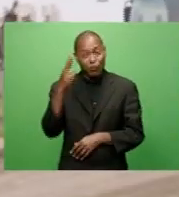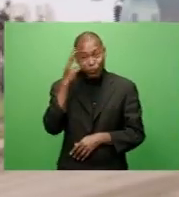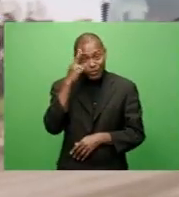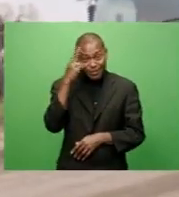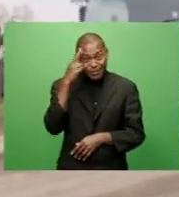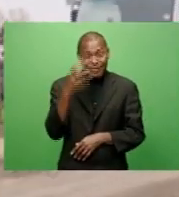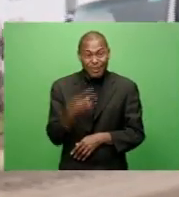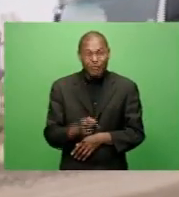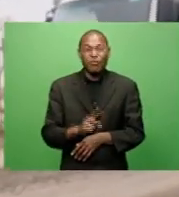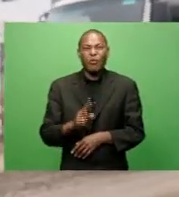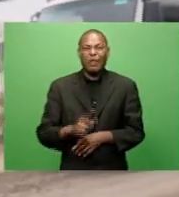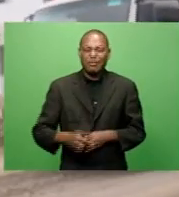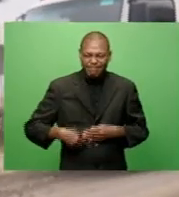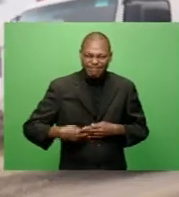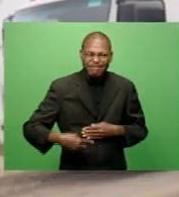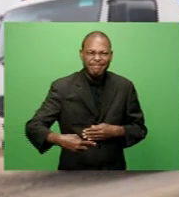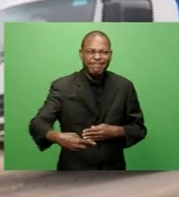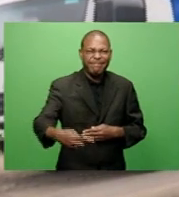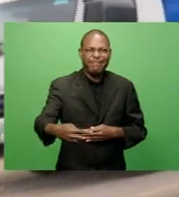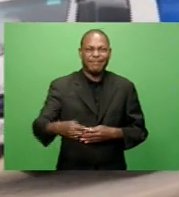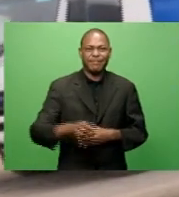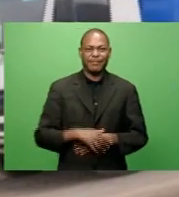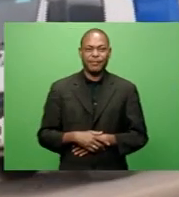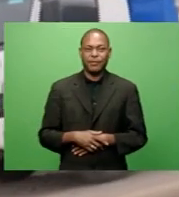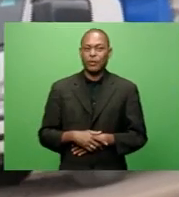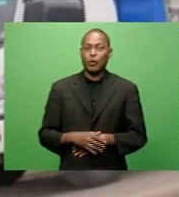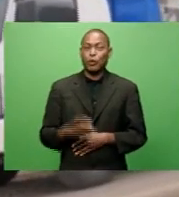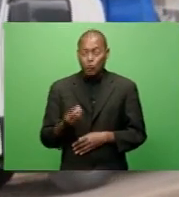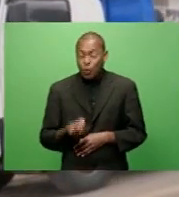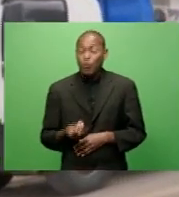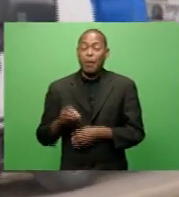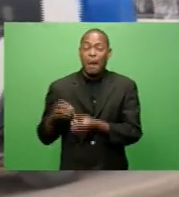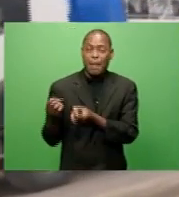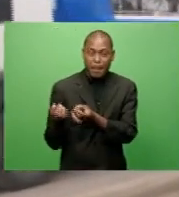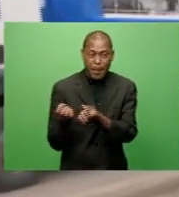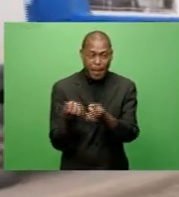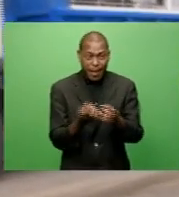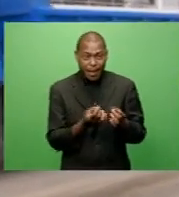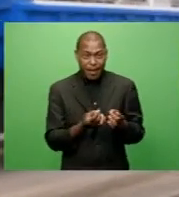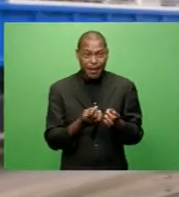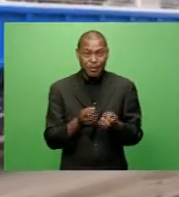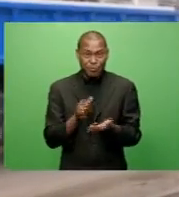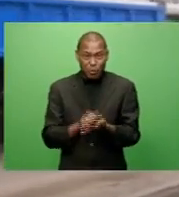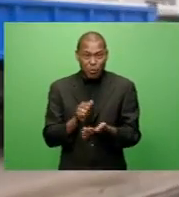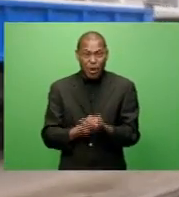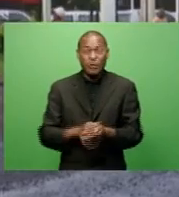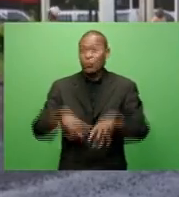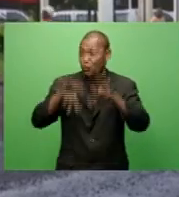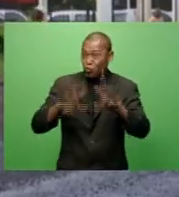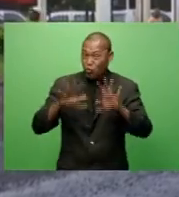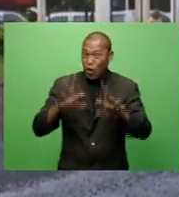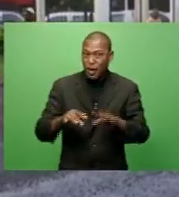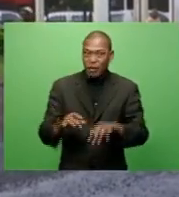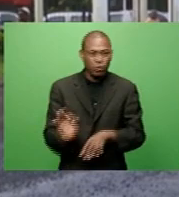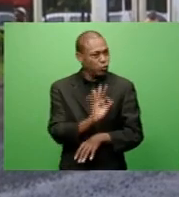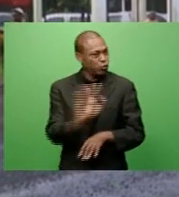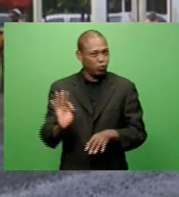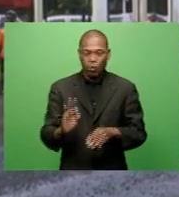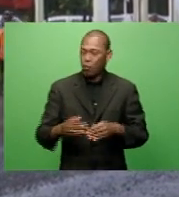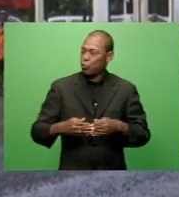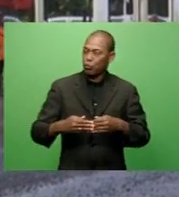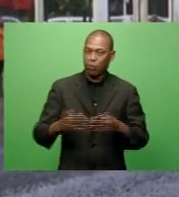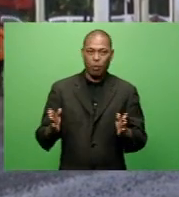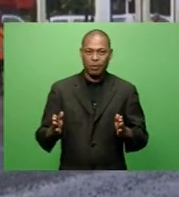gone as okay. That we'll prepare the surface and if it's raining, we will not open that surface